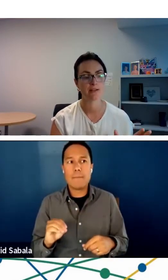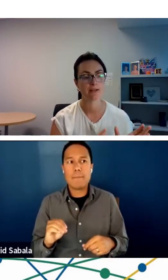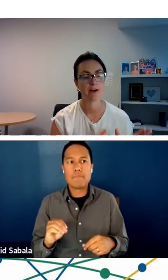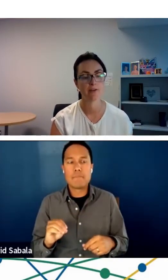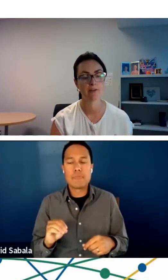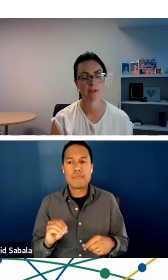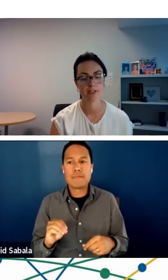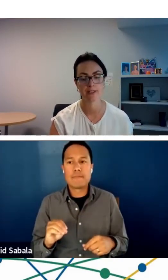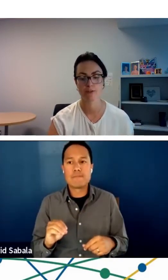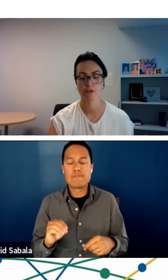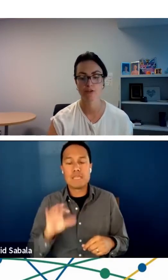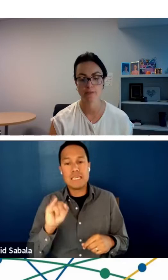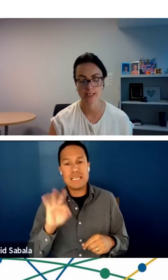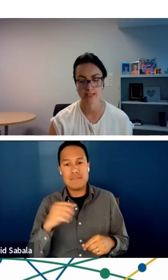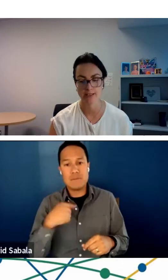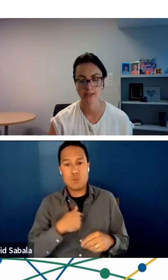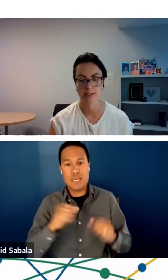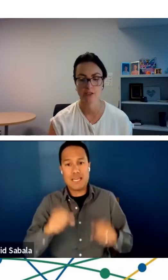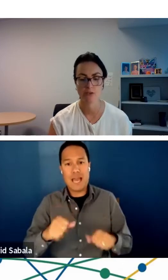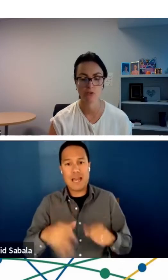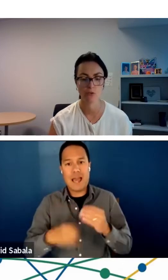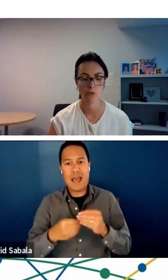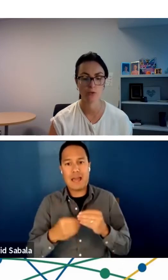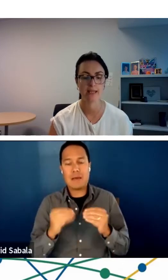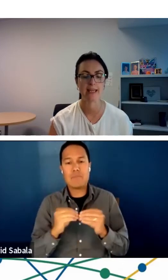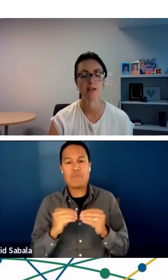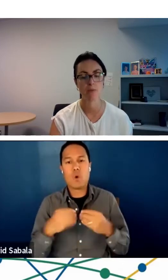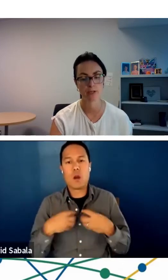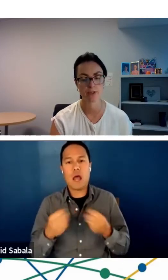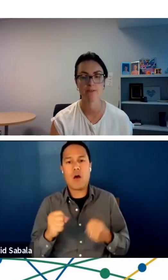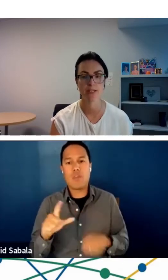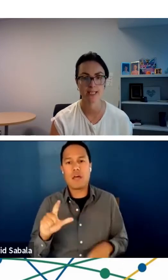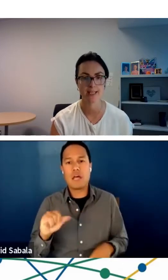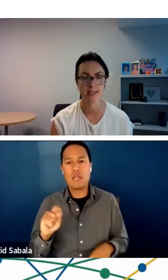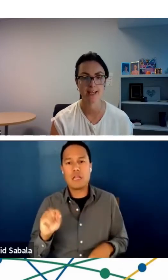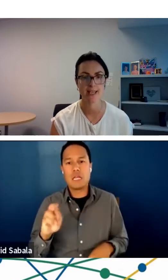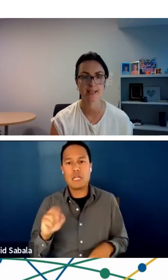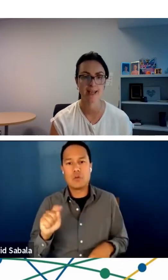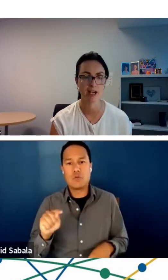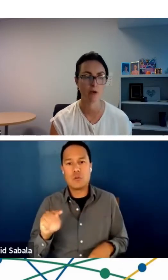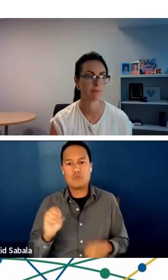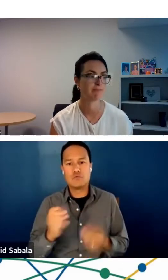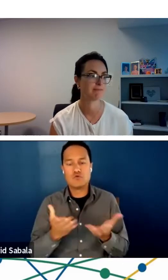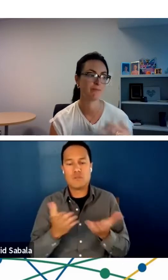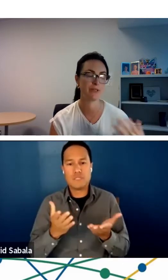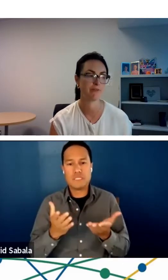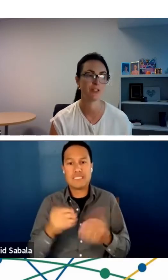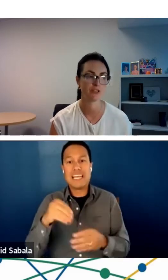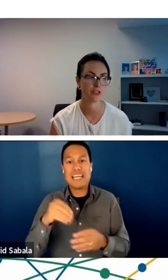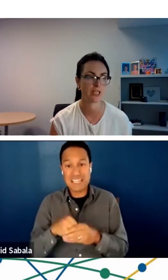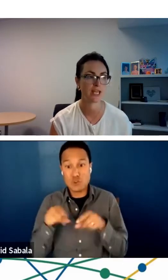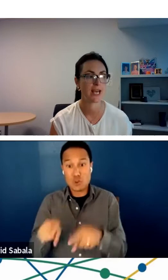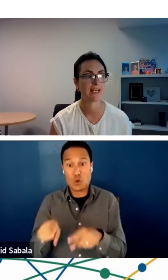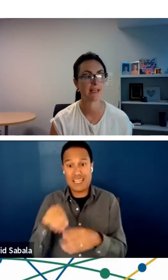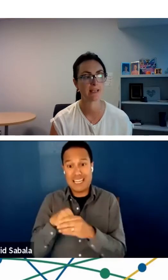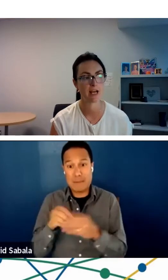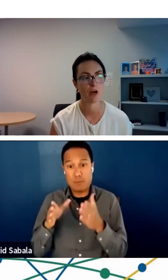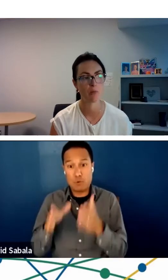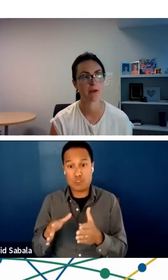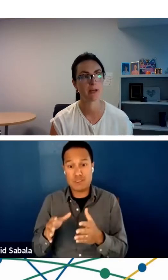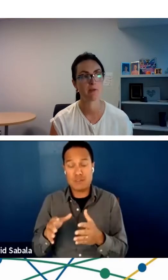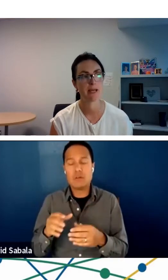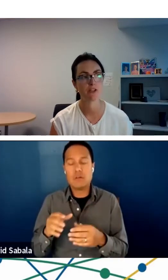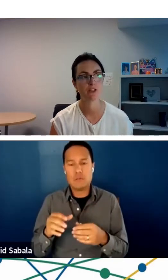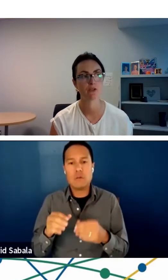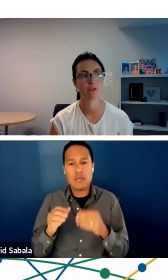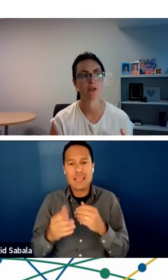add health literate services to the in-person visit, it can help with efficiency and it can